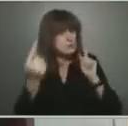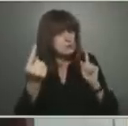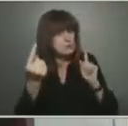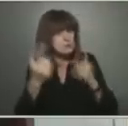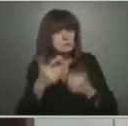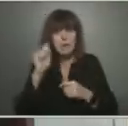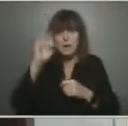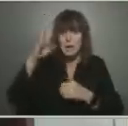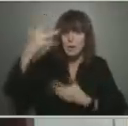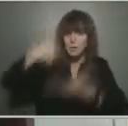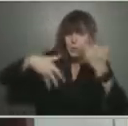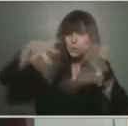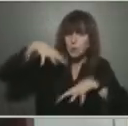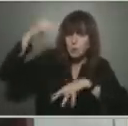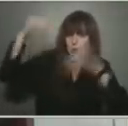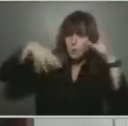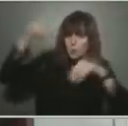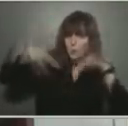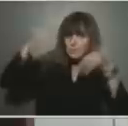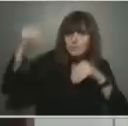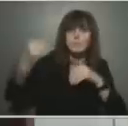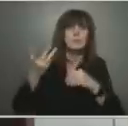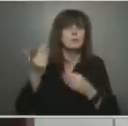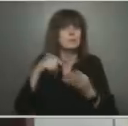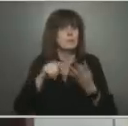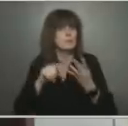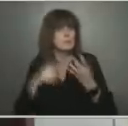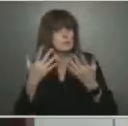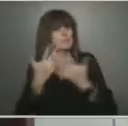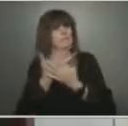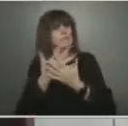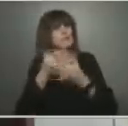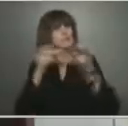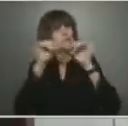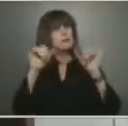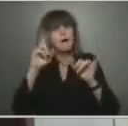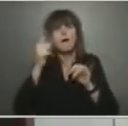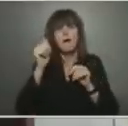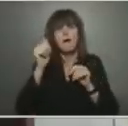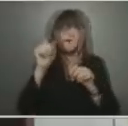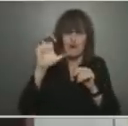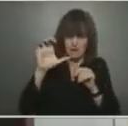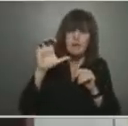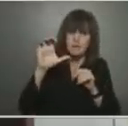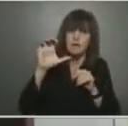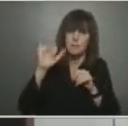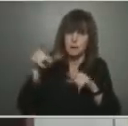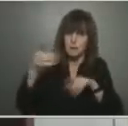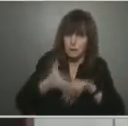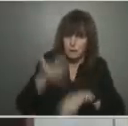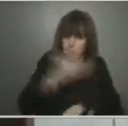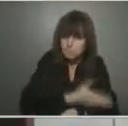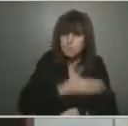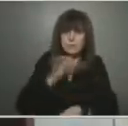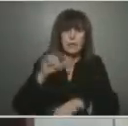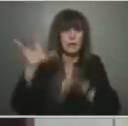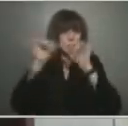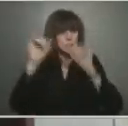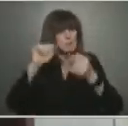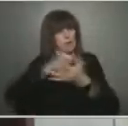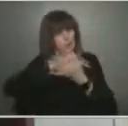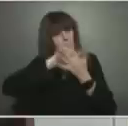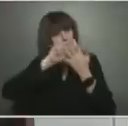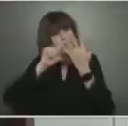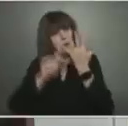managing your filtration system, your HVAC system, all of those can help reduce the risk. The addition of masking